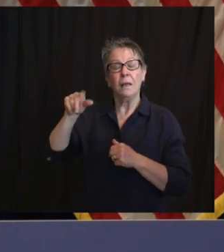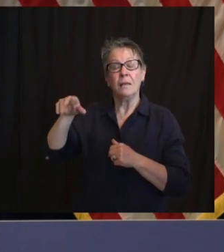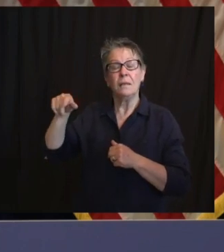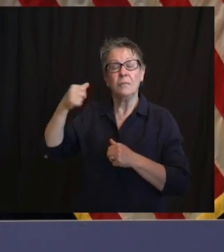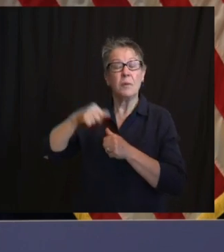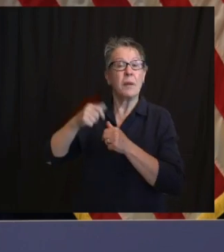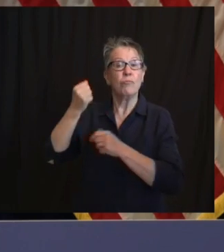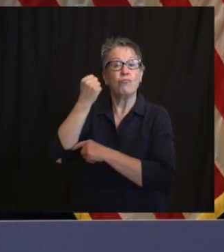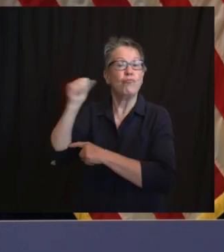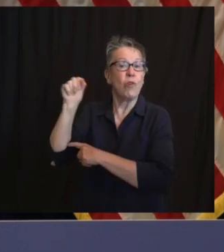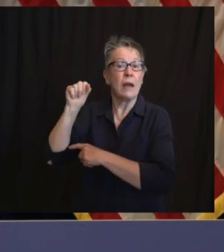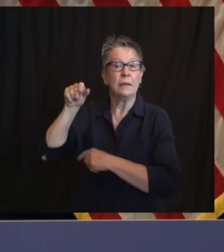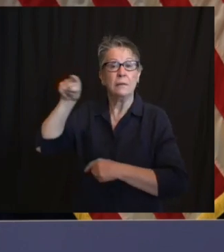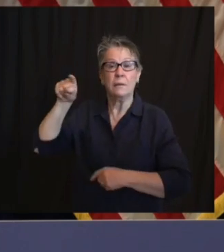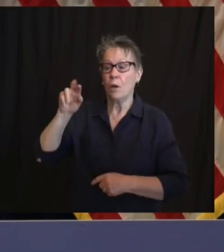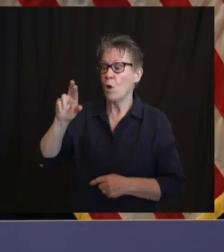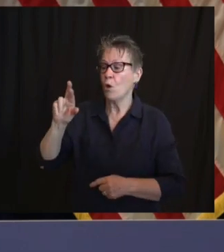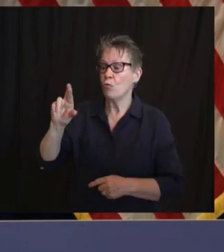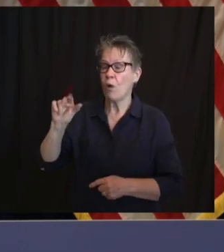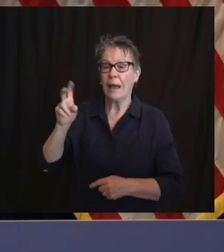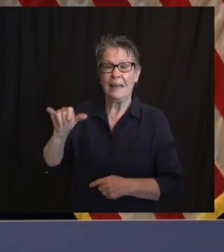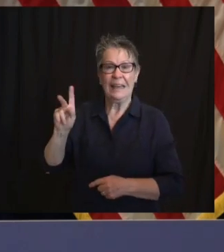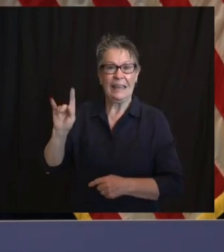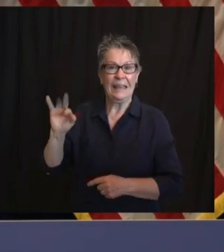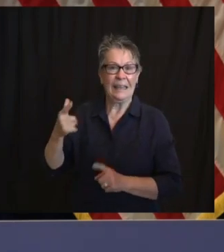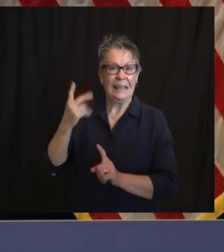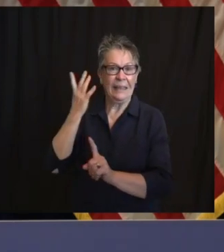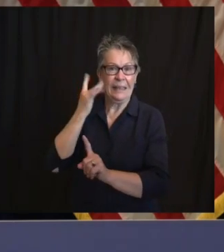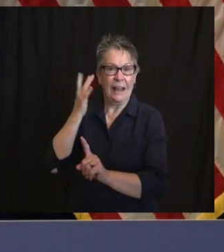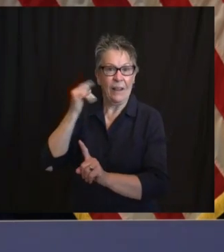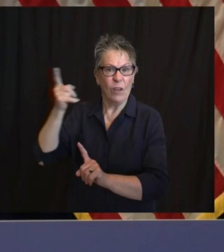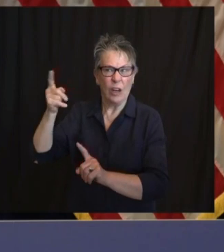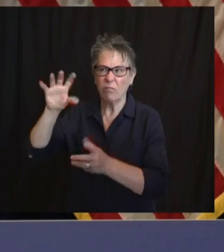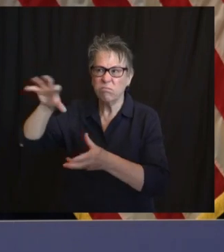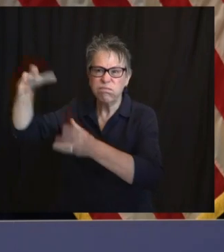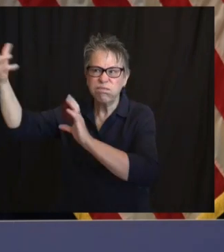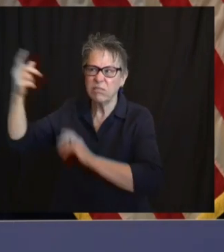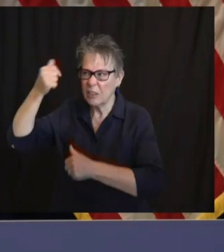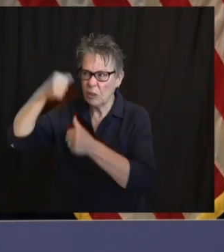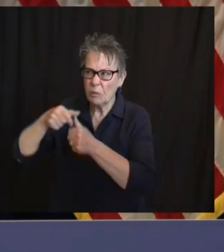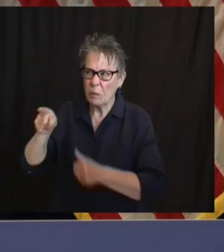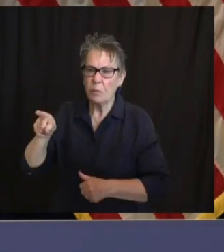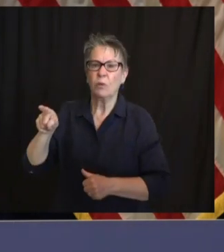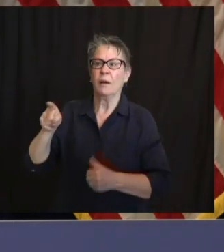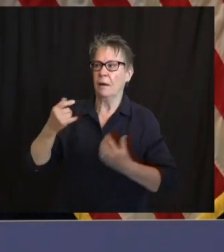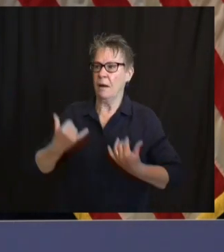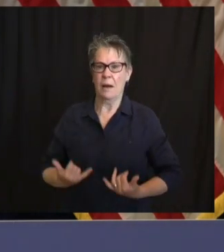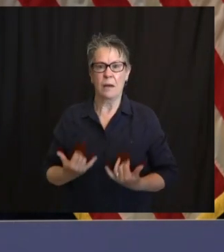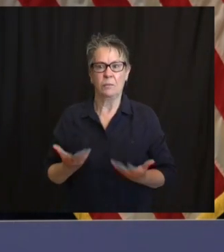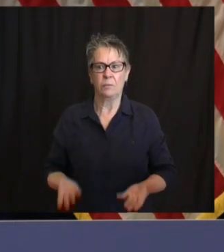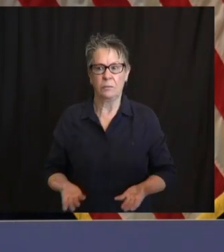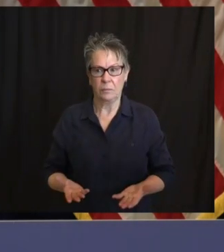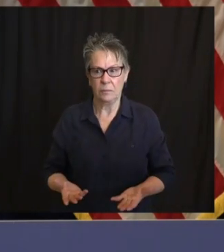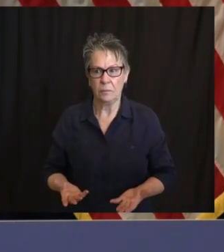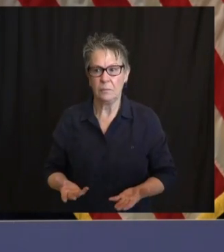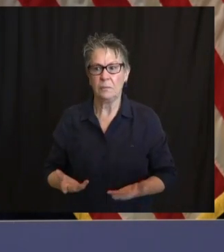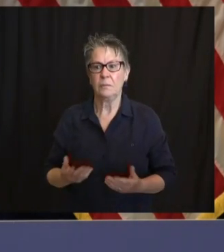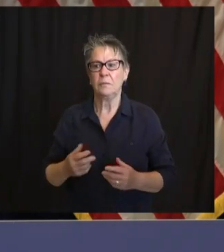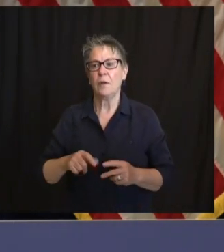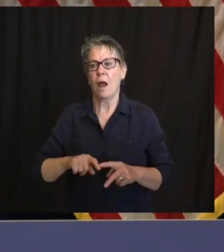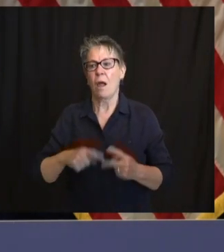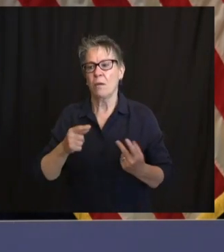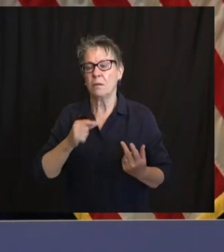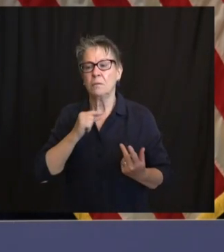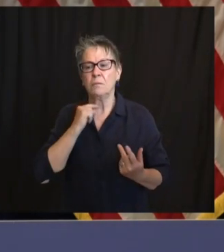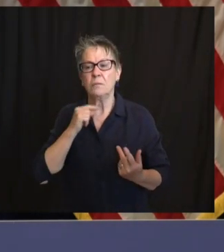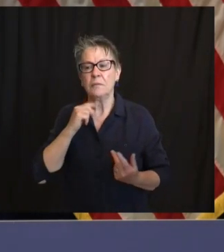to our faith communities, Deb Kornavaka, another veteran in so many respects in our state, and